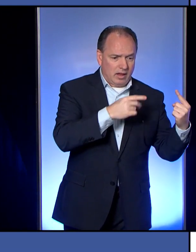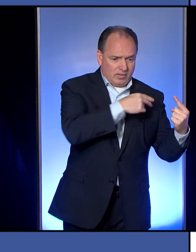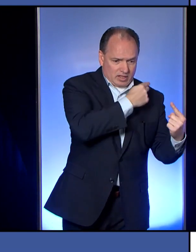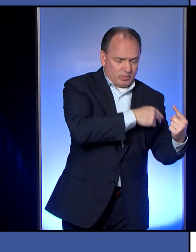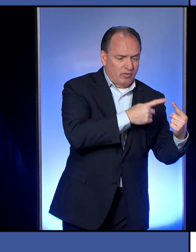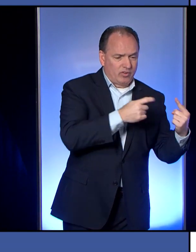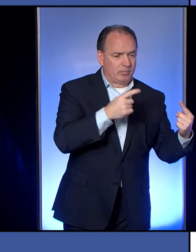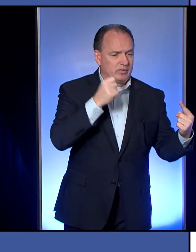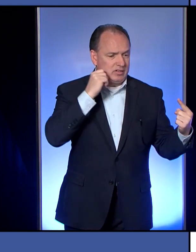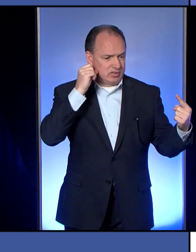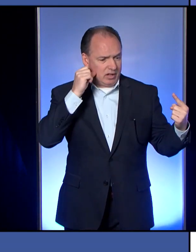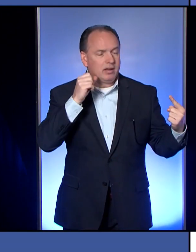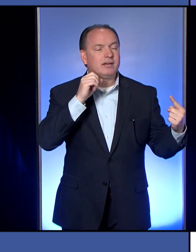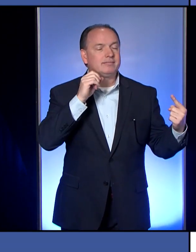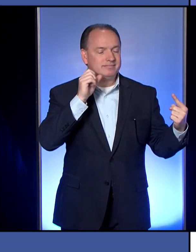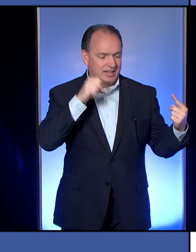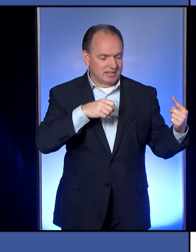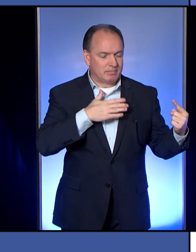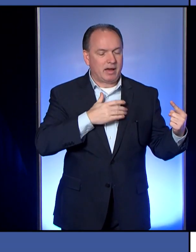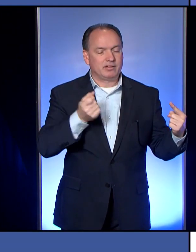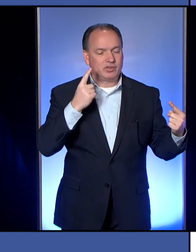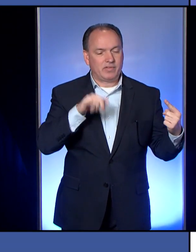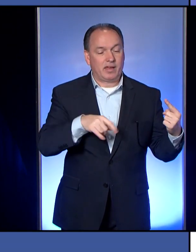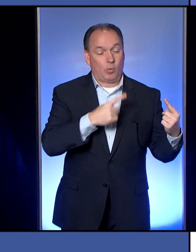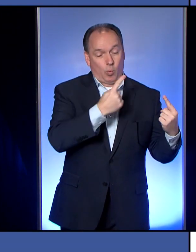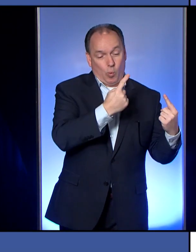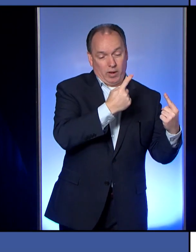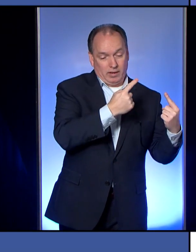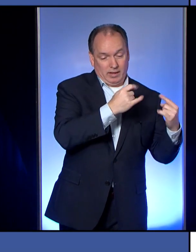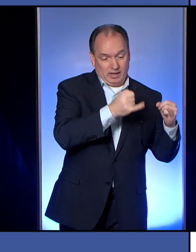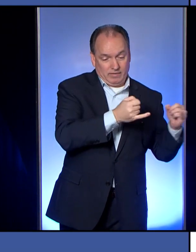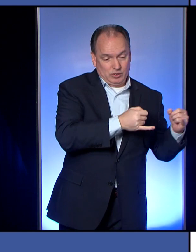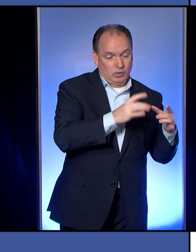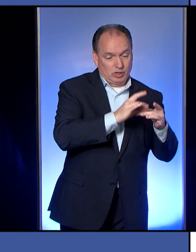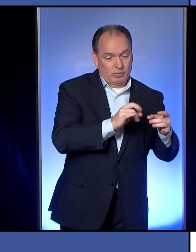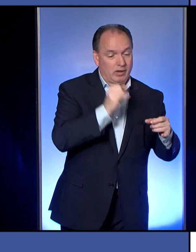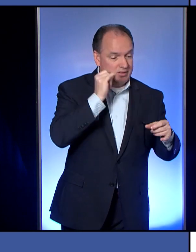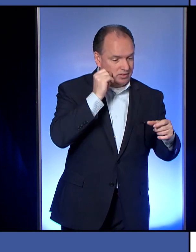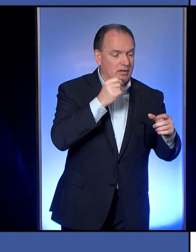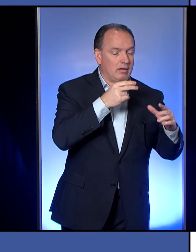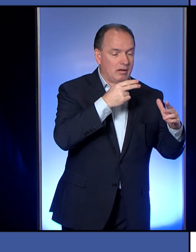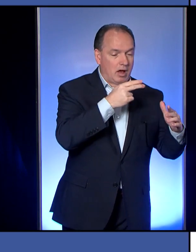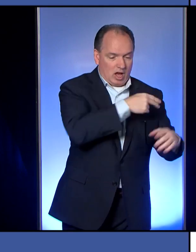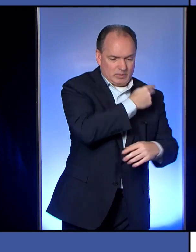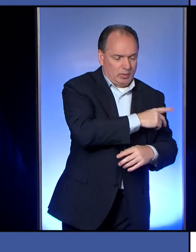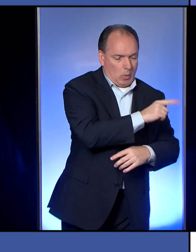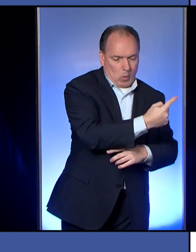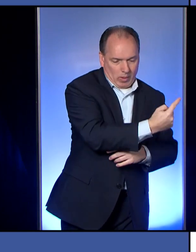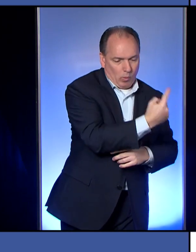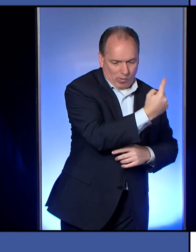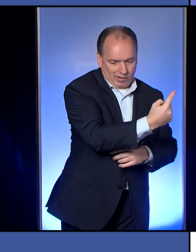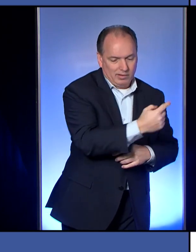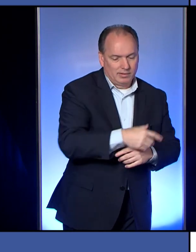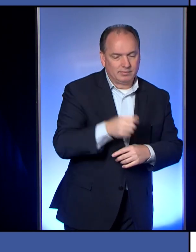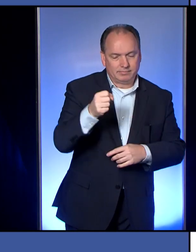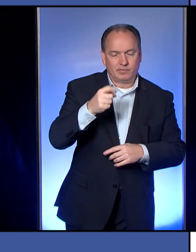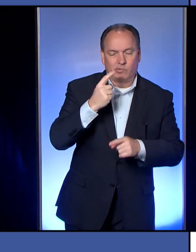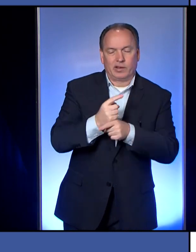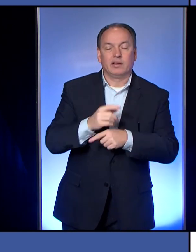that is my understanding. The only person that is hospitalized is the individual that I spoke of yesterday. Thanks. Sure.